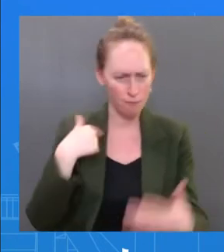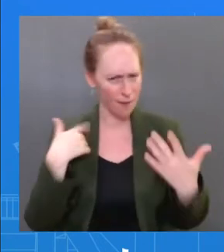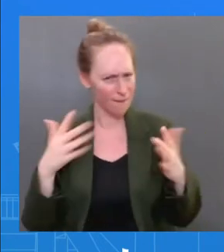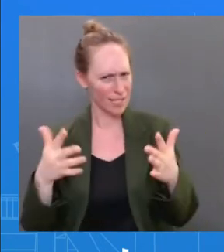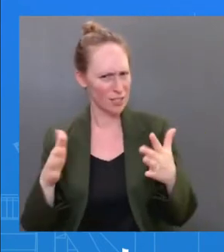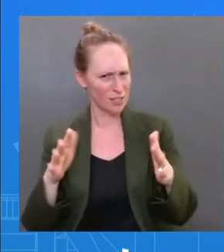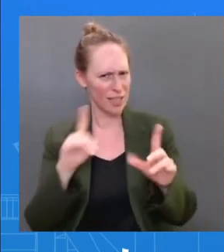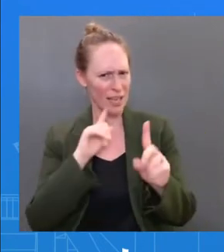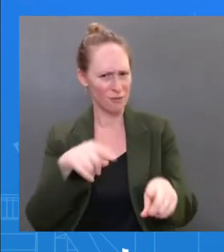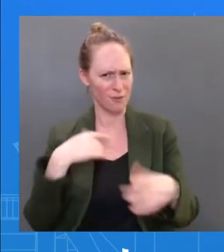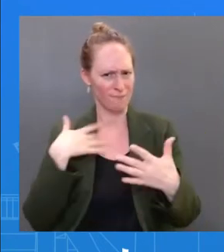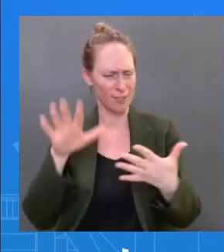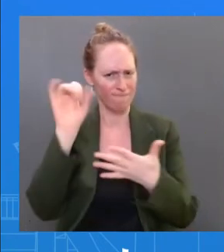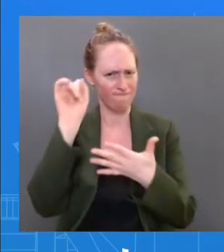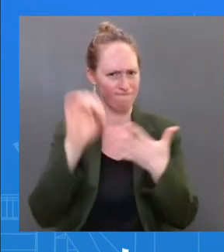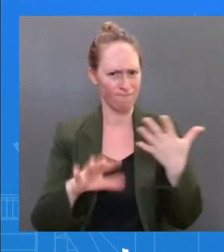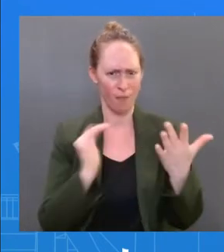have said,